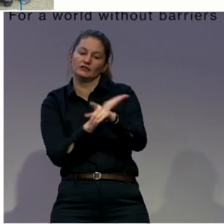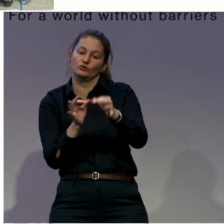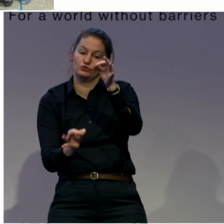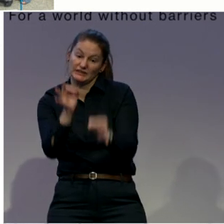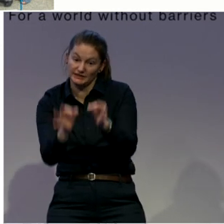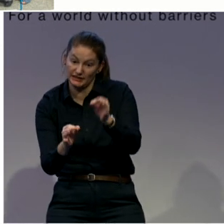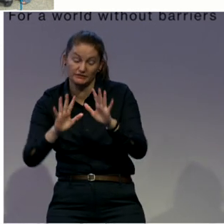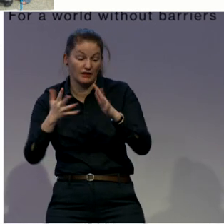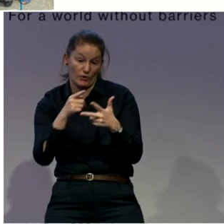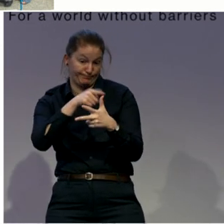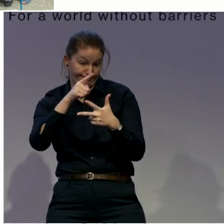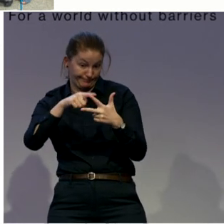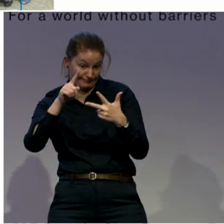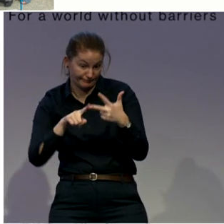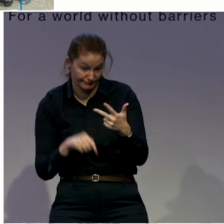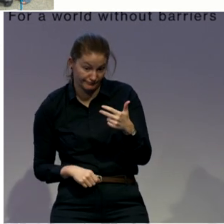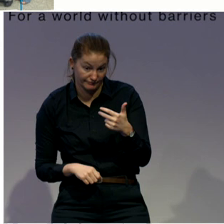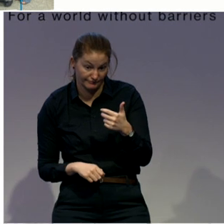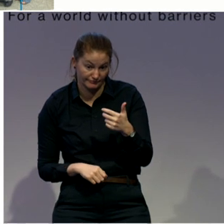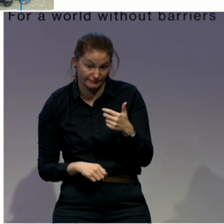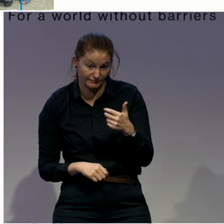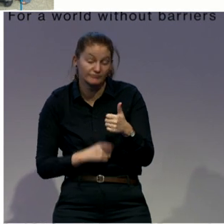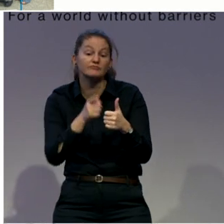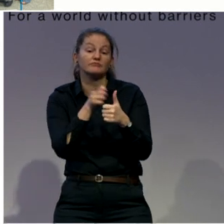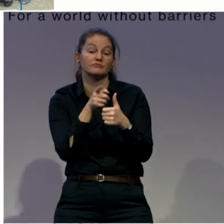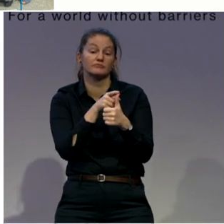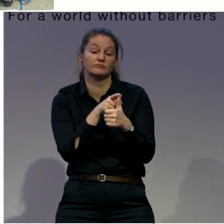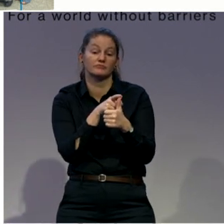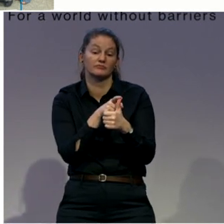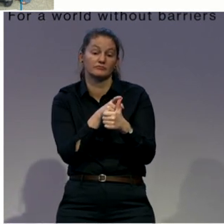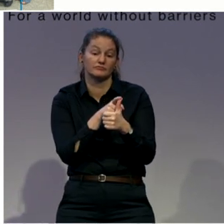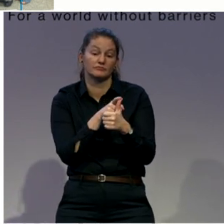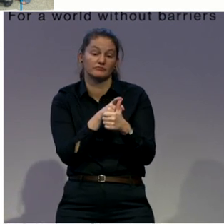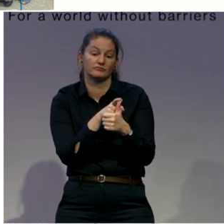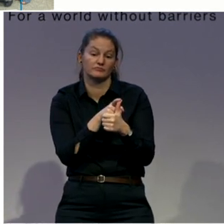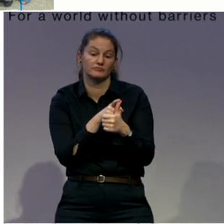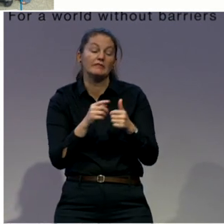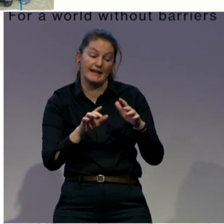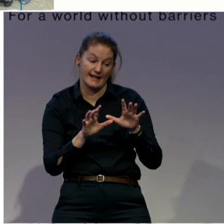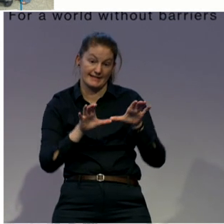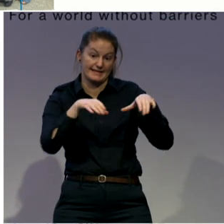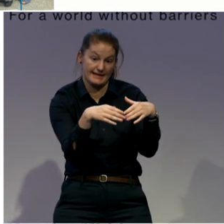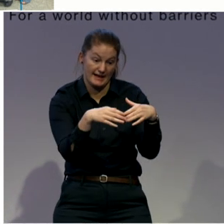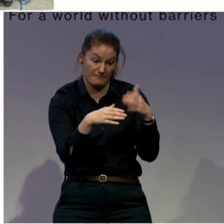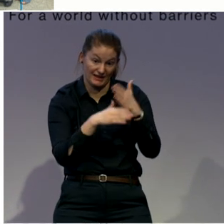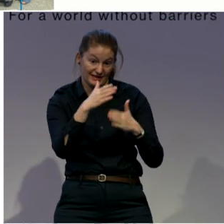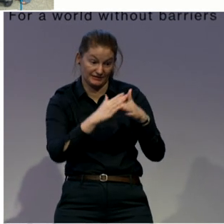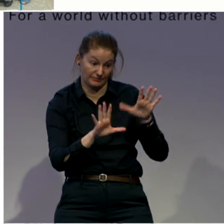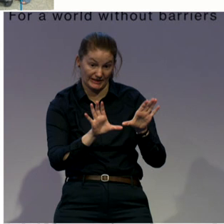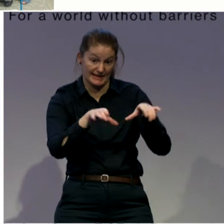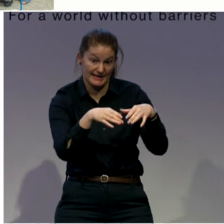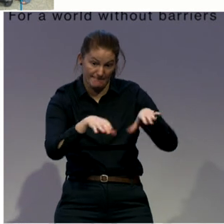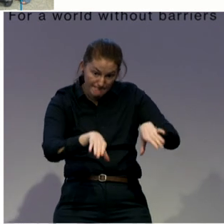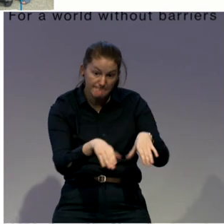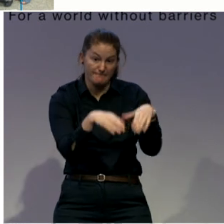we facilitate the creation of a disability response team, which brings together criminal justice stakeholders and